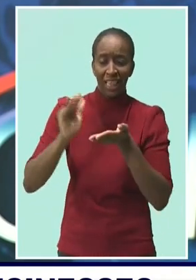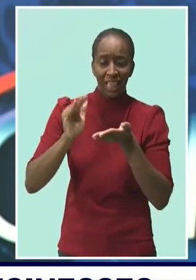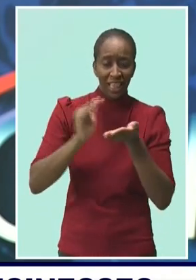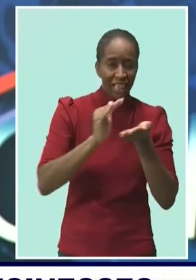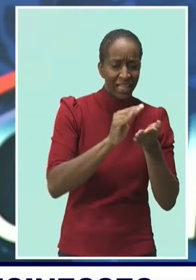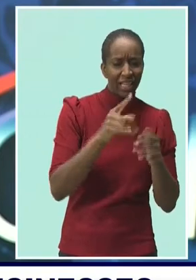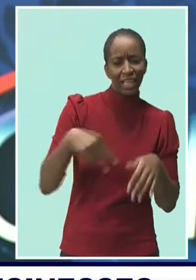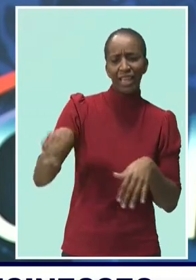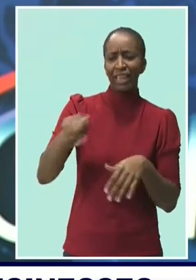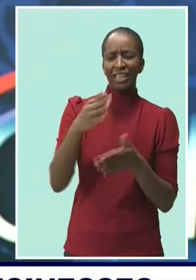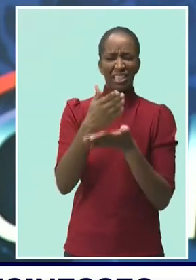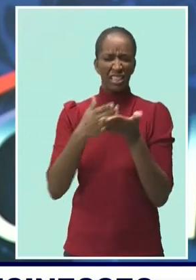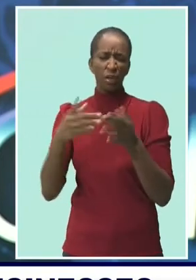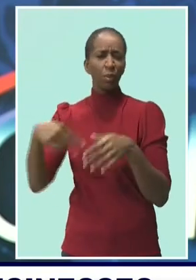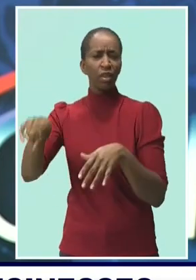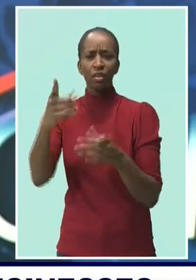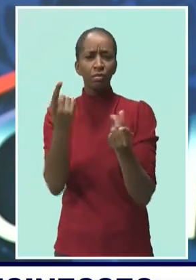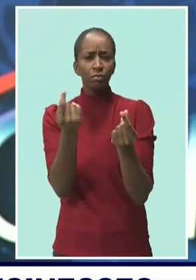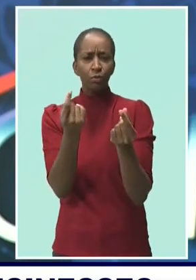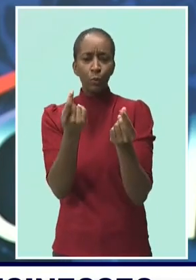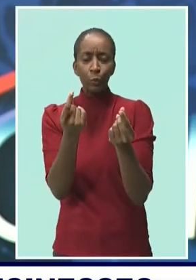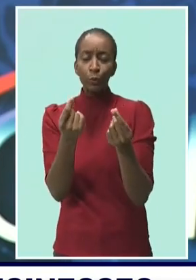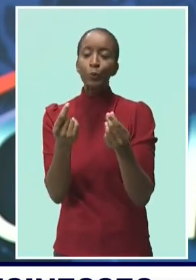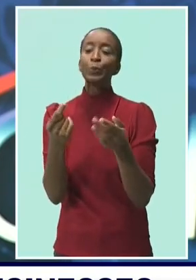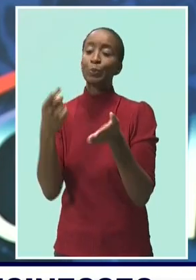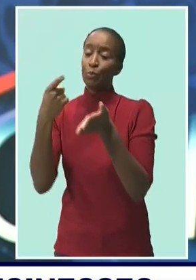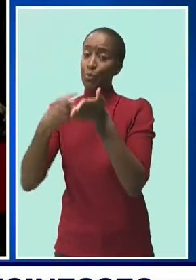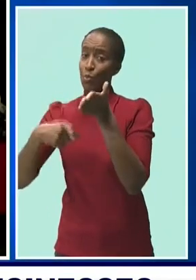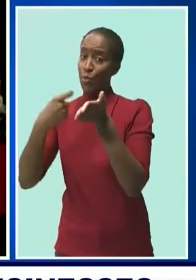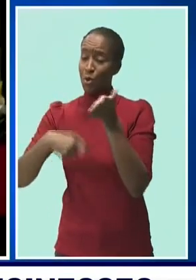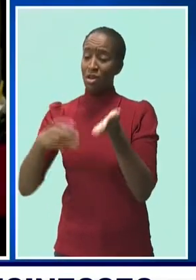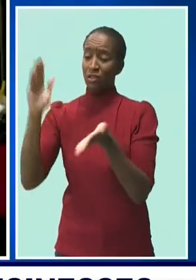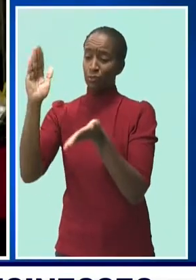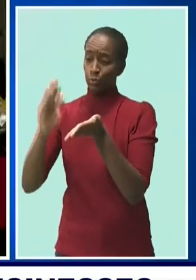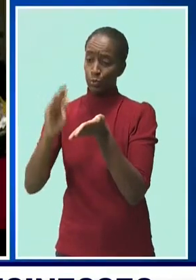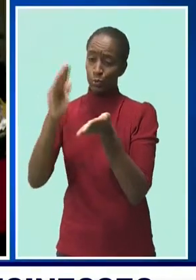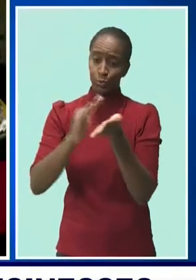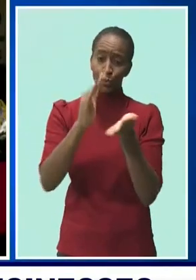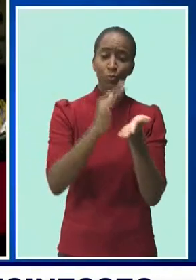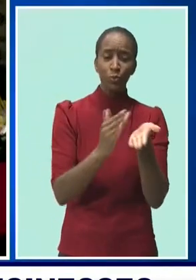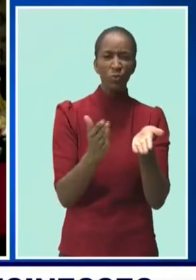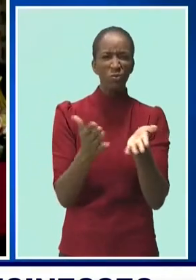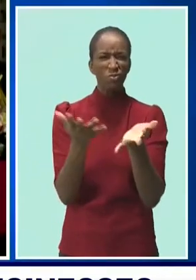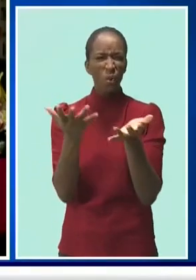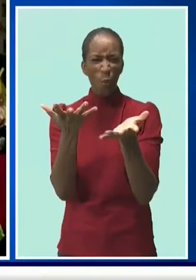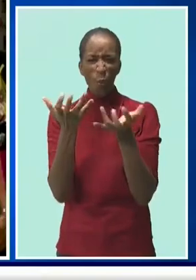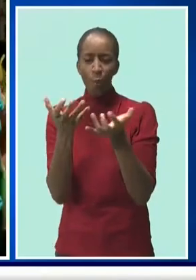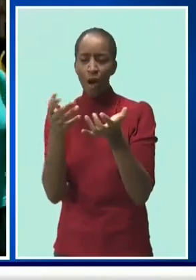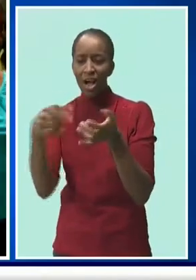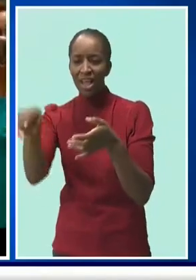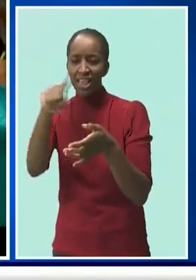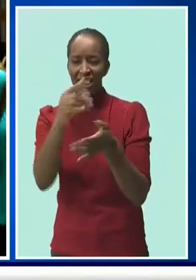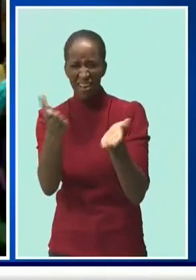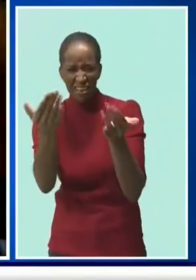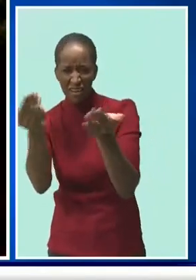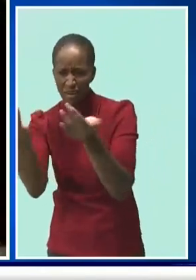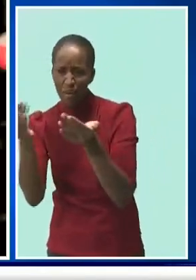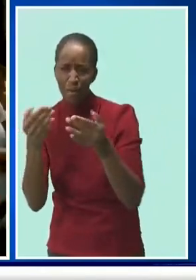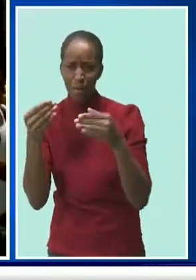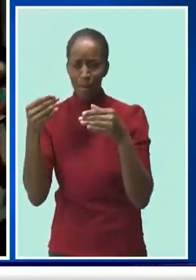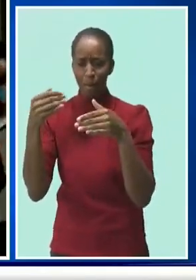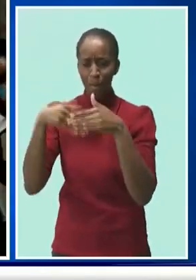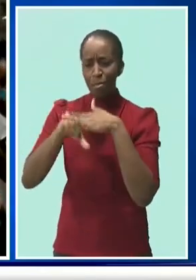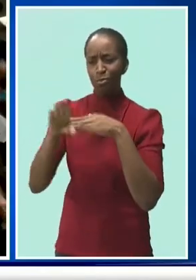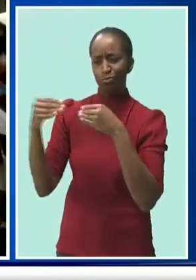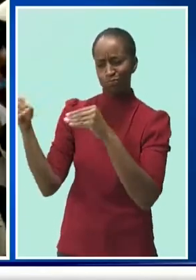some shoppers. Rian Phillips tells us more. It's been over a week since the majority of COVID-19 protocols were